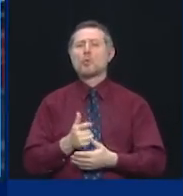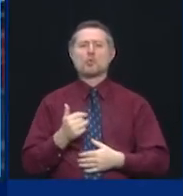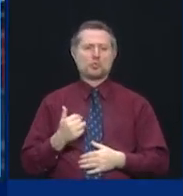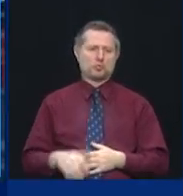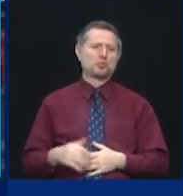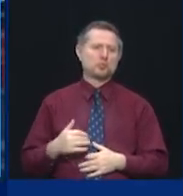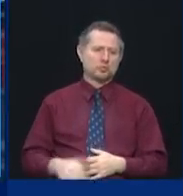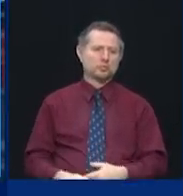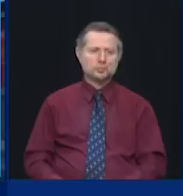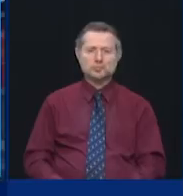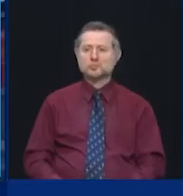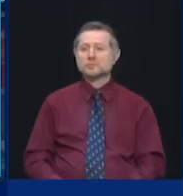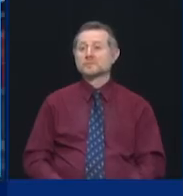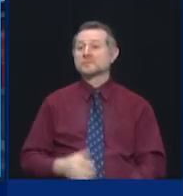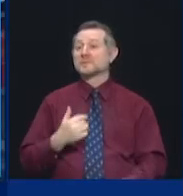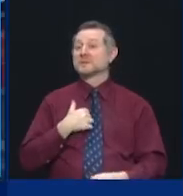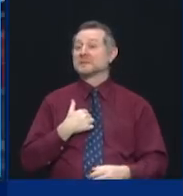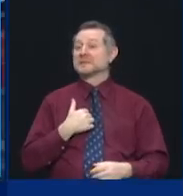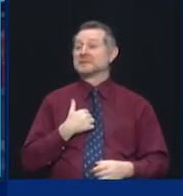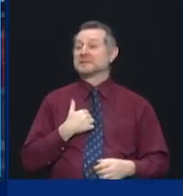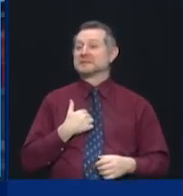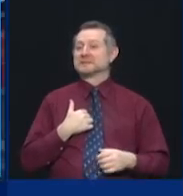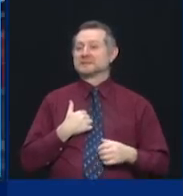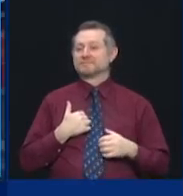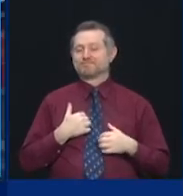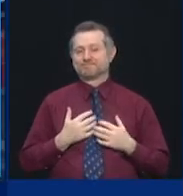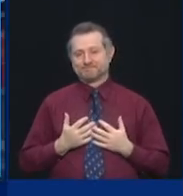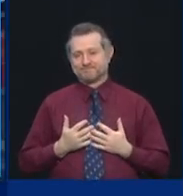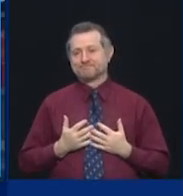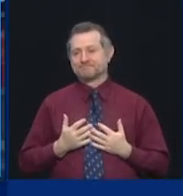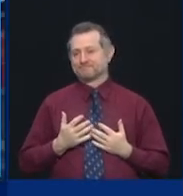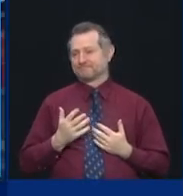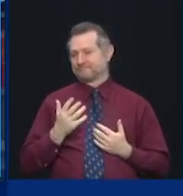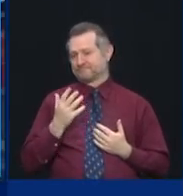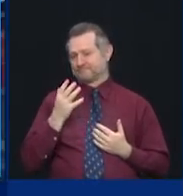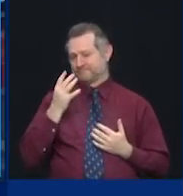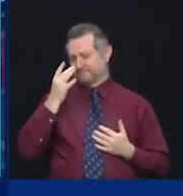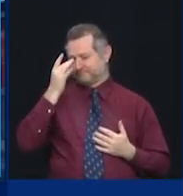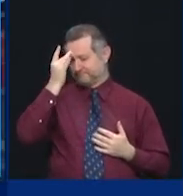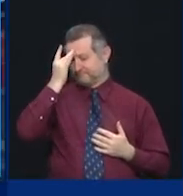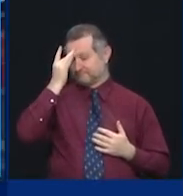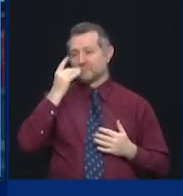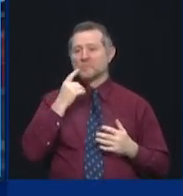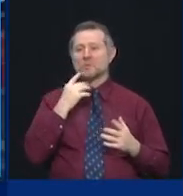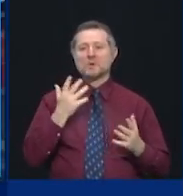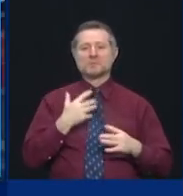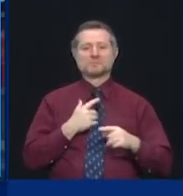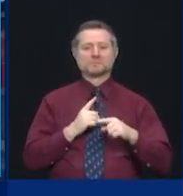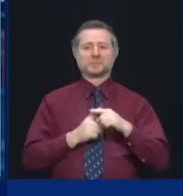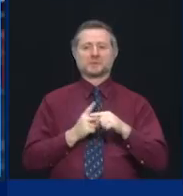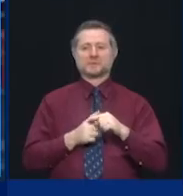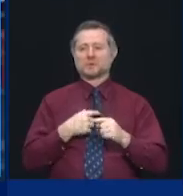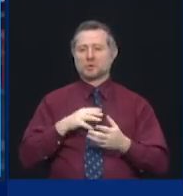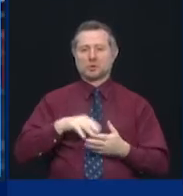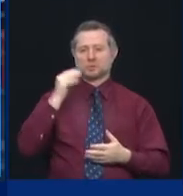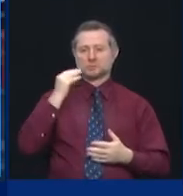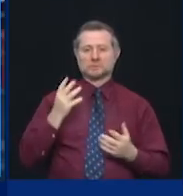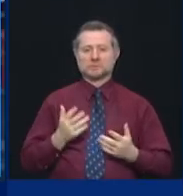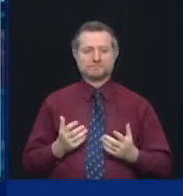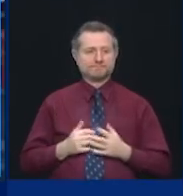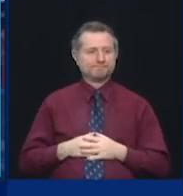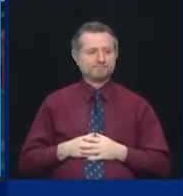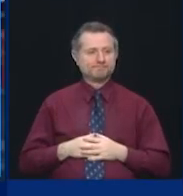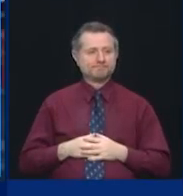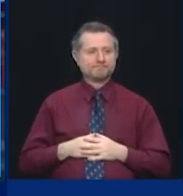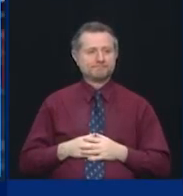To me, one of the lasting lessons, one of the positive lessons, the silver lining, is it really